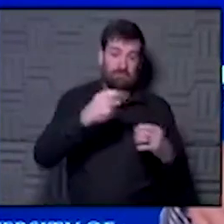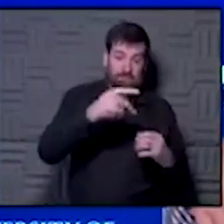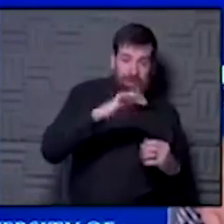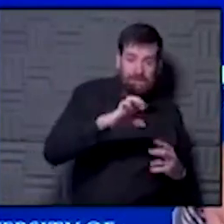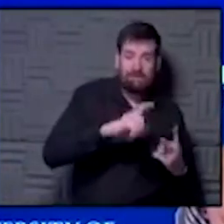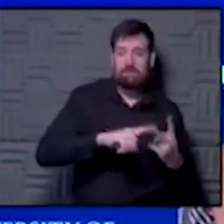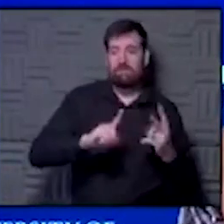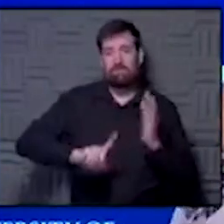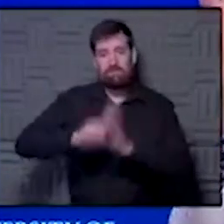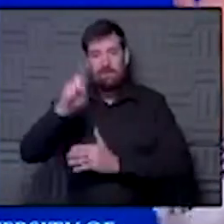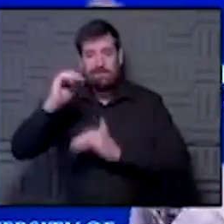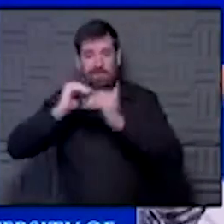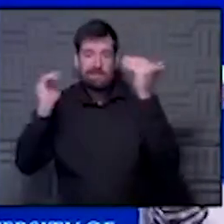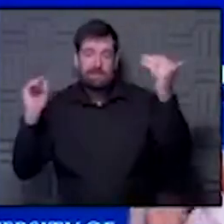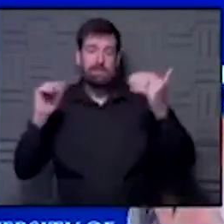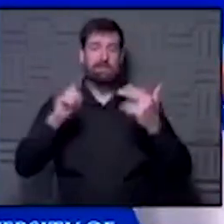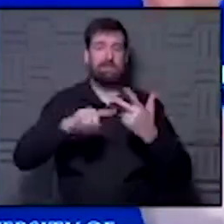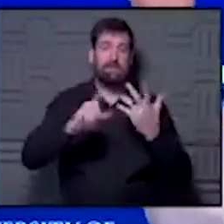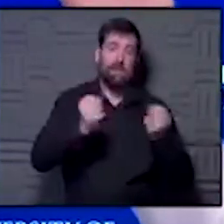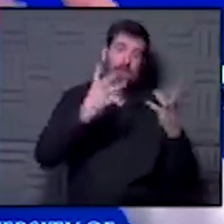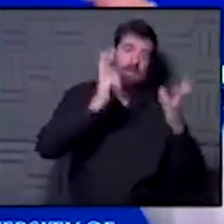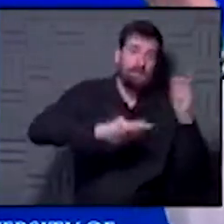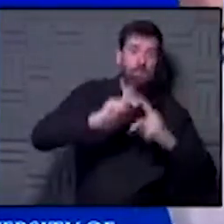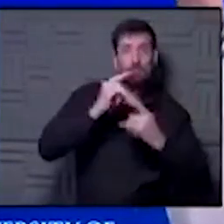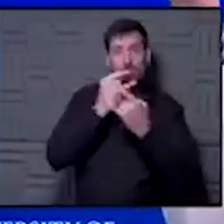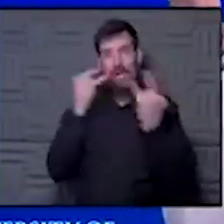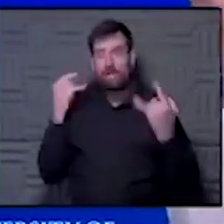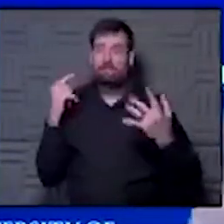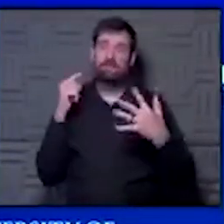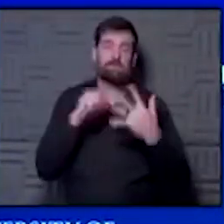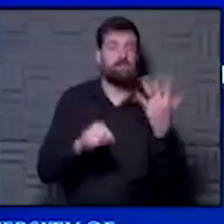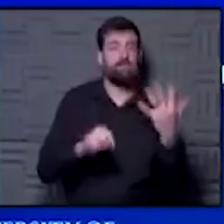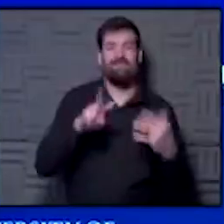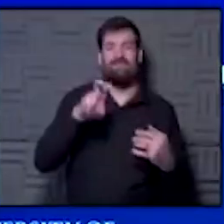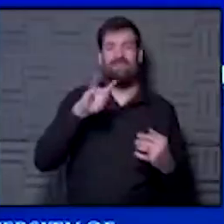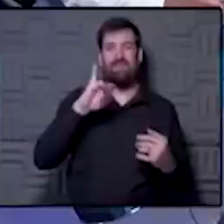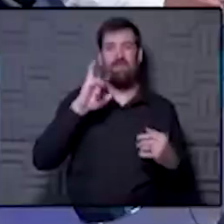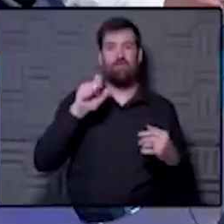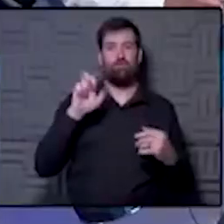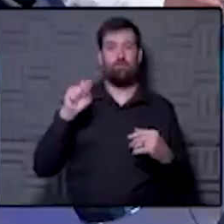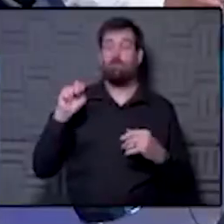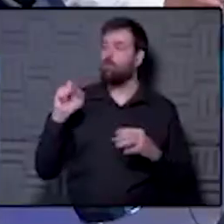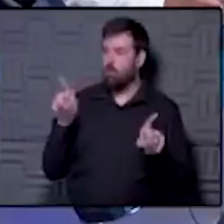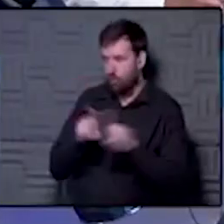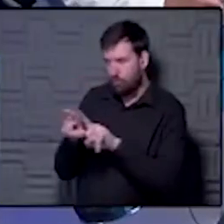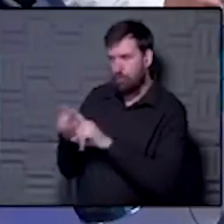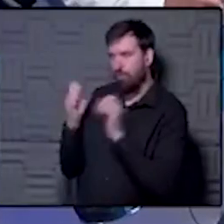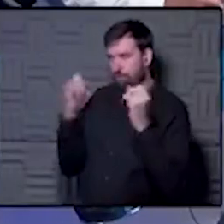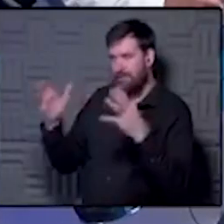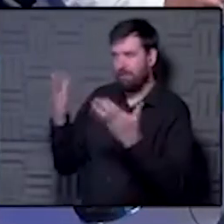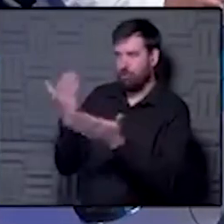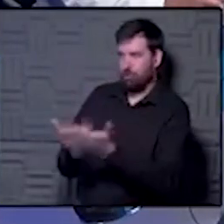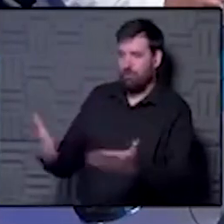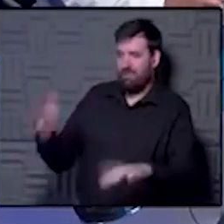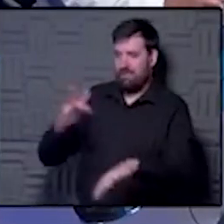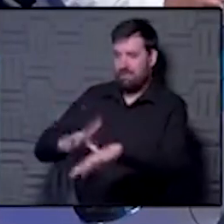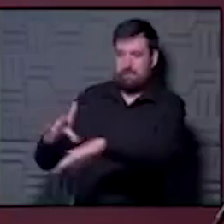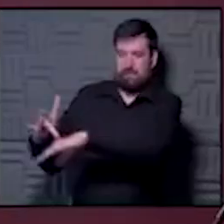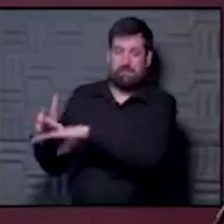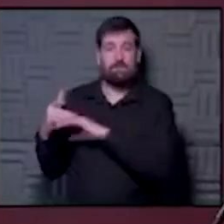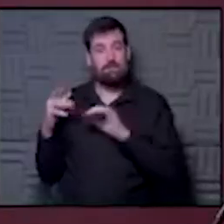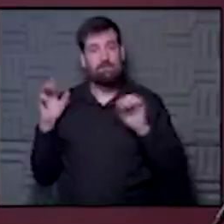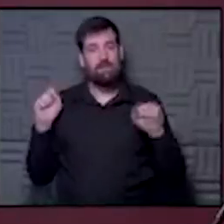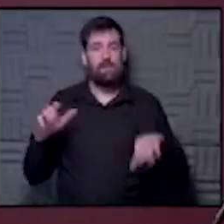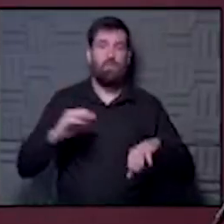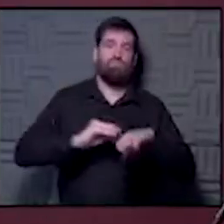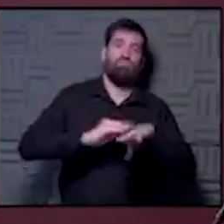the height of the ceiling, how many people are in there, are they wearing masks and how good the ventilation is. And there's also a lot of surfaces in there. So a lot of areas that can potentially